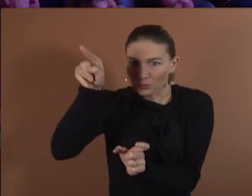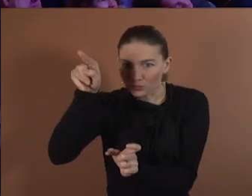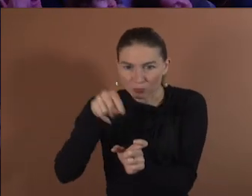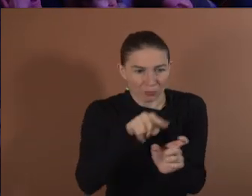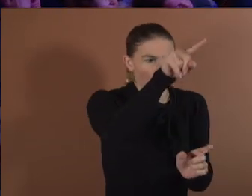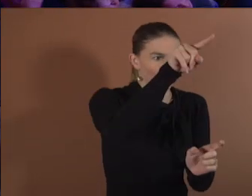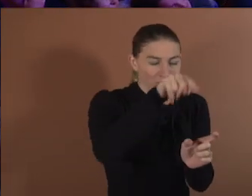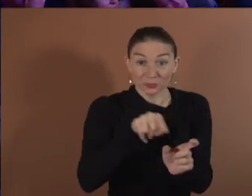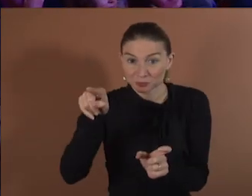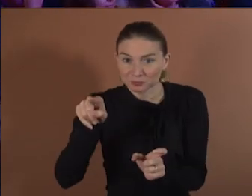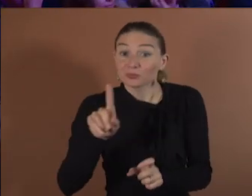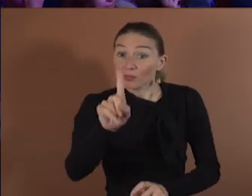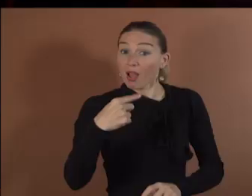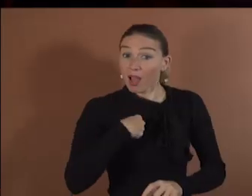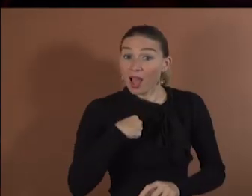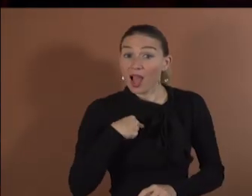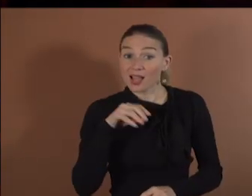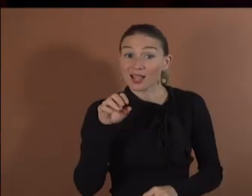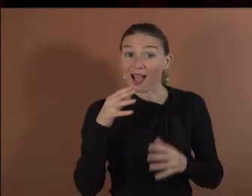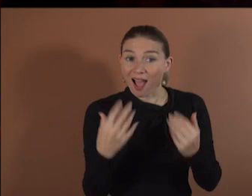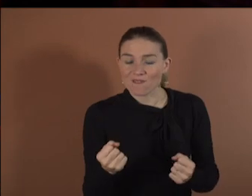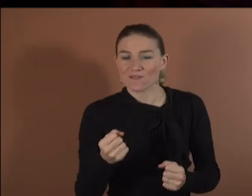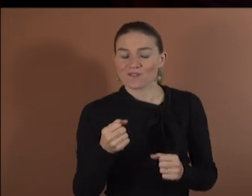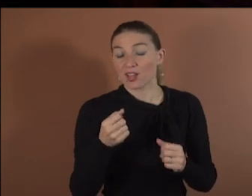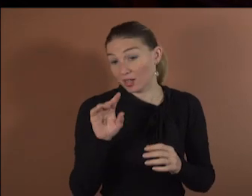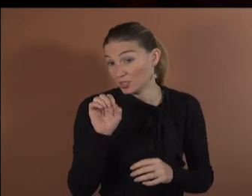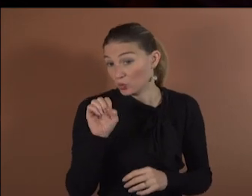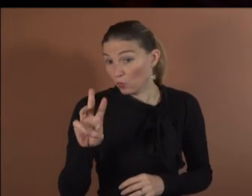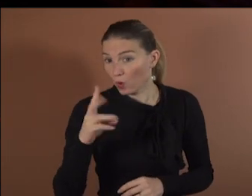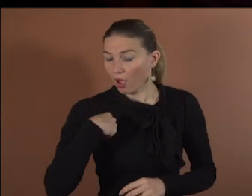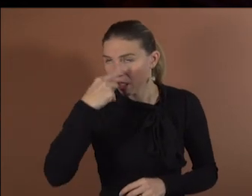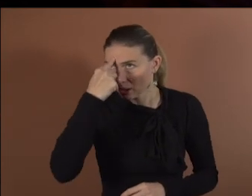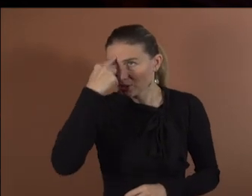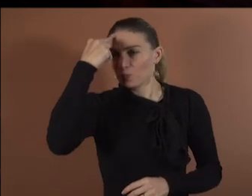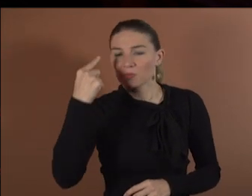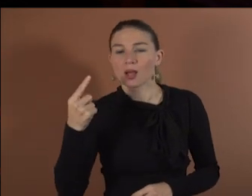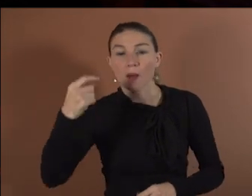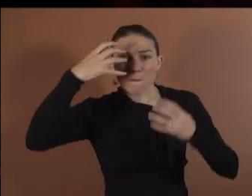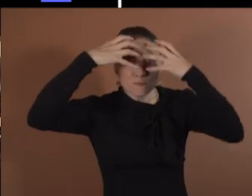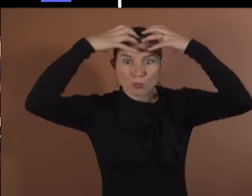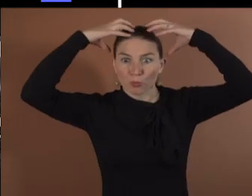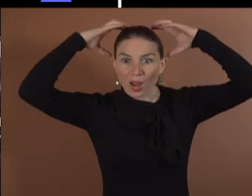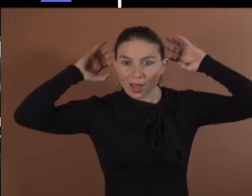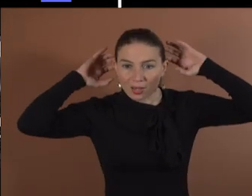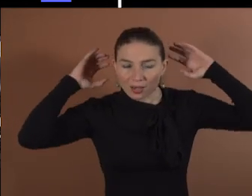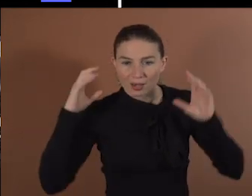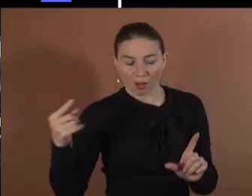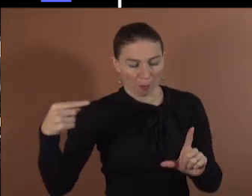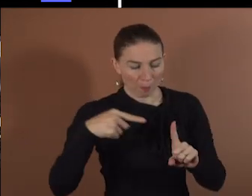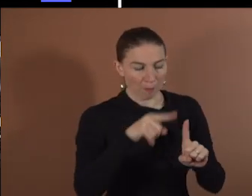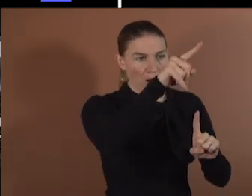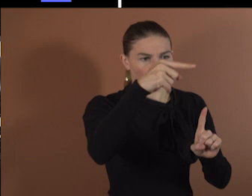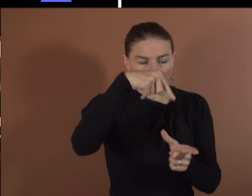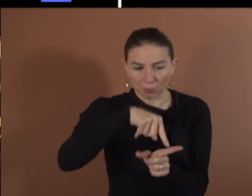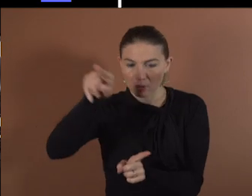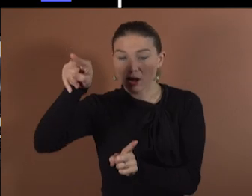I developed a software called Brain Pong where my PhD students could use their brain to play this game